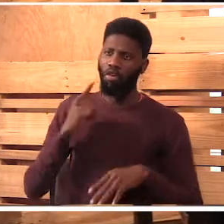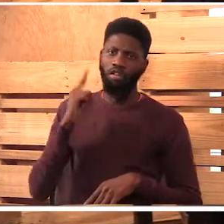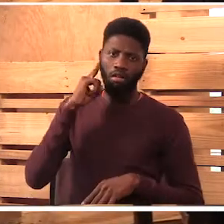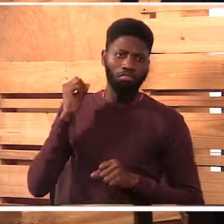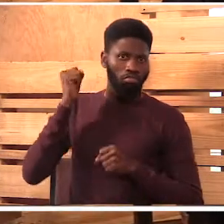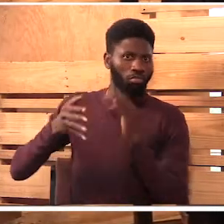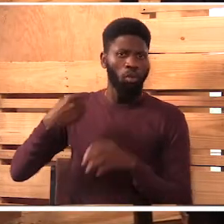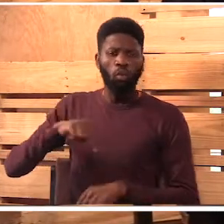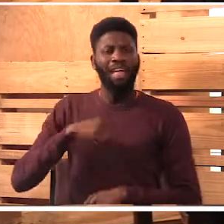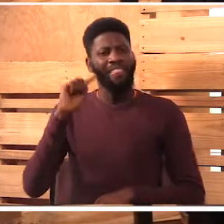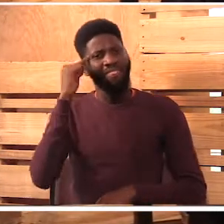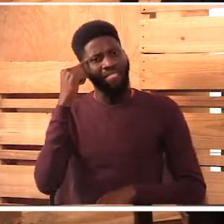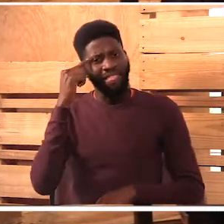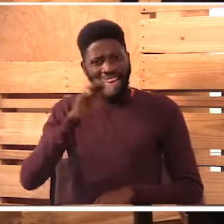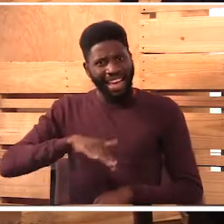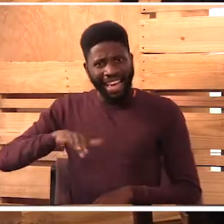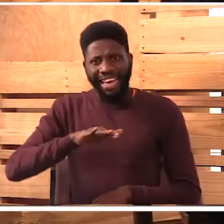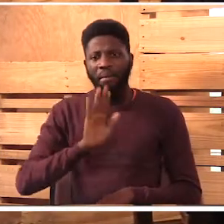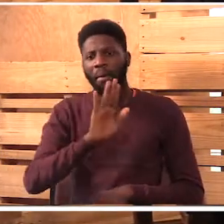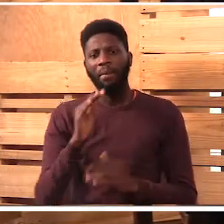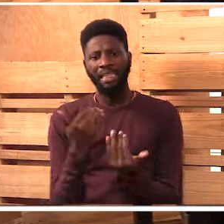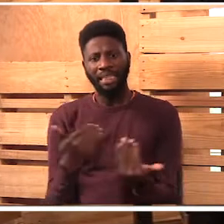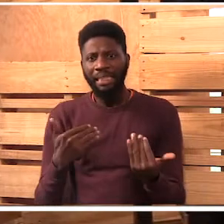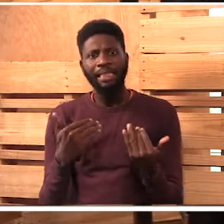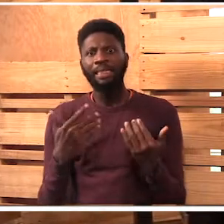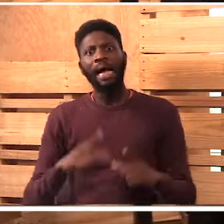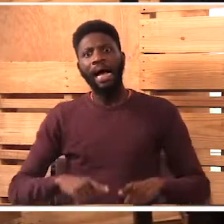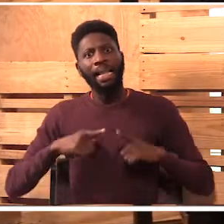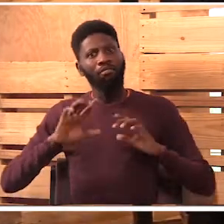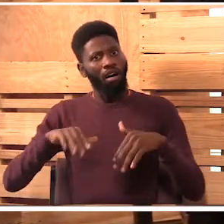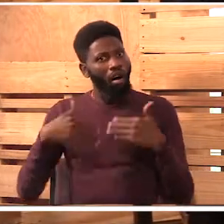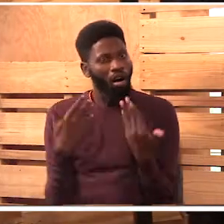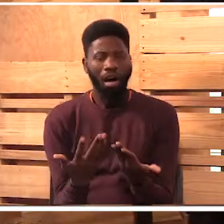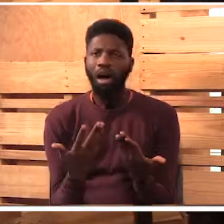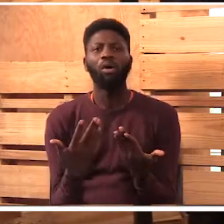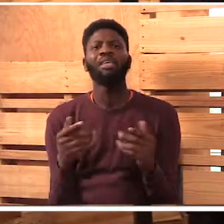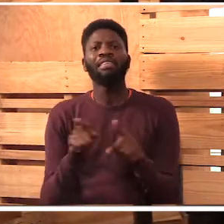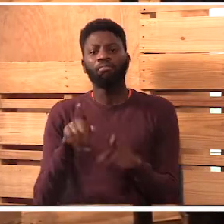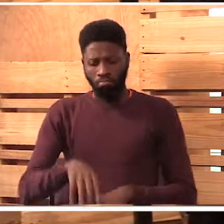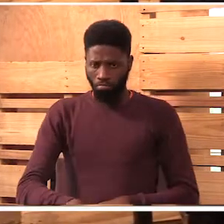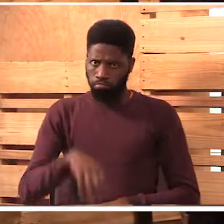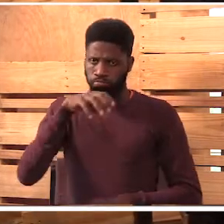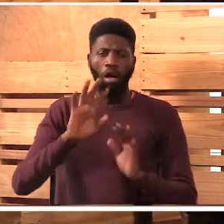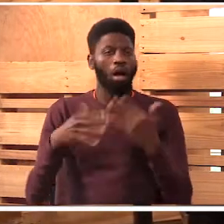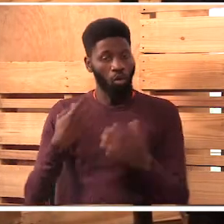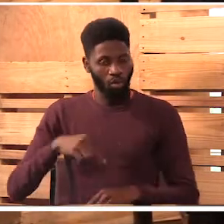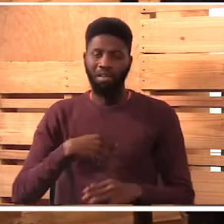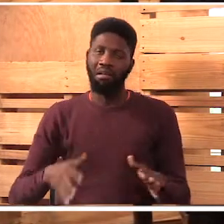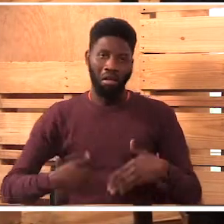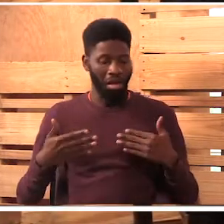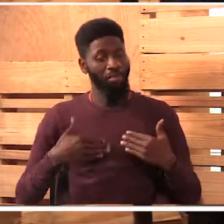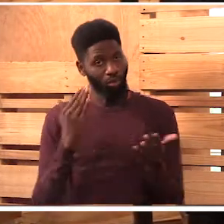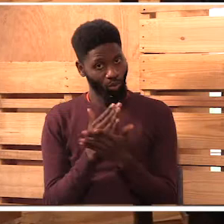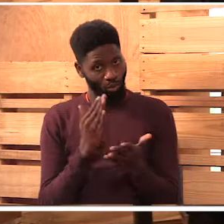never really think more about how their children survive in their house and how they grow up. We are very happy that